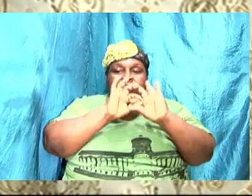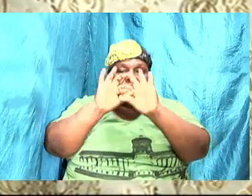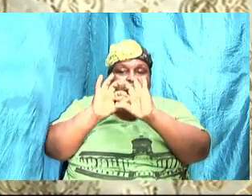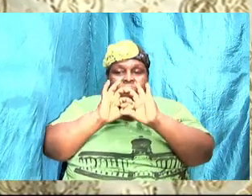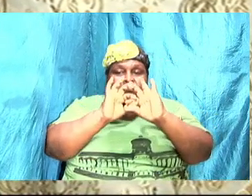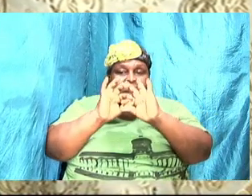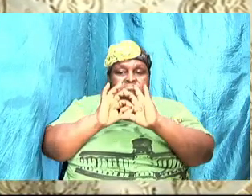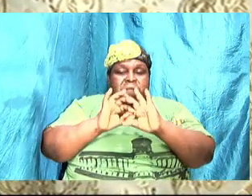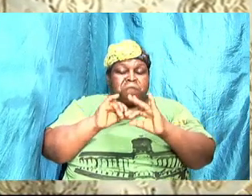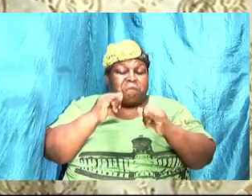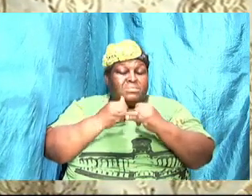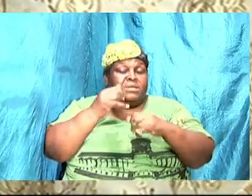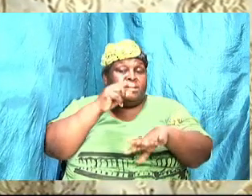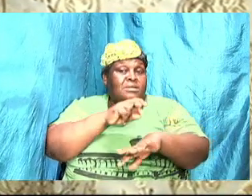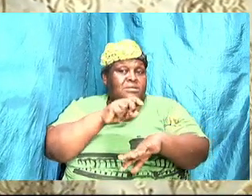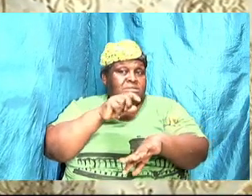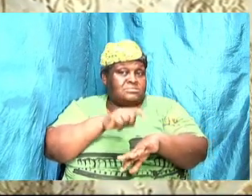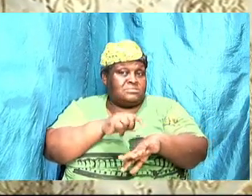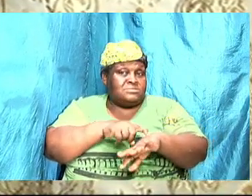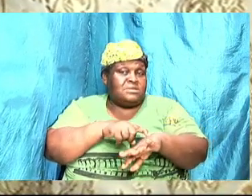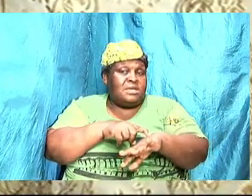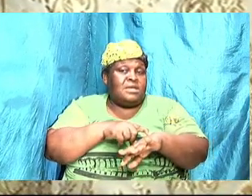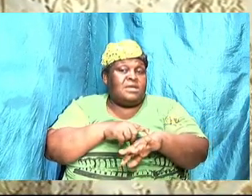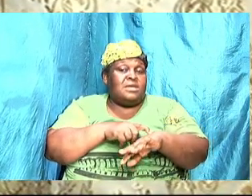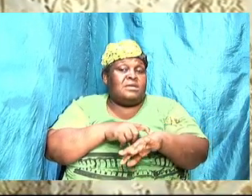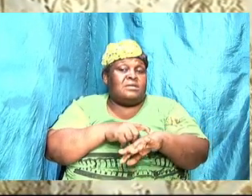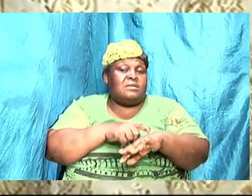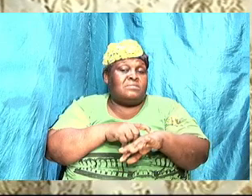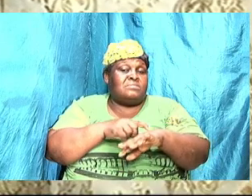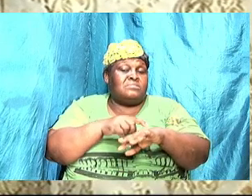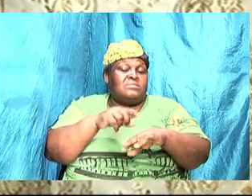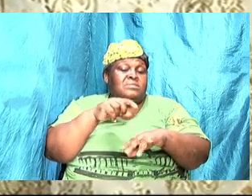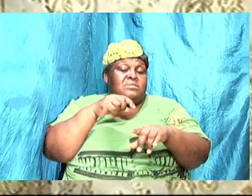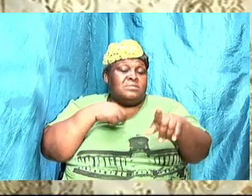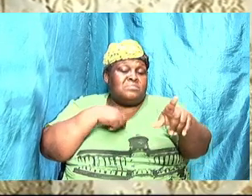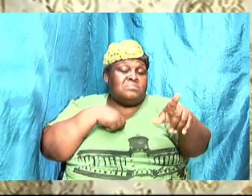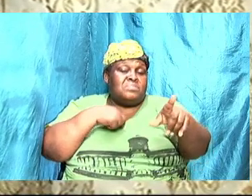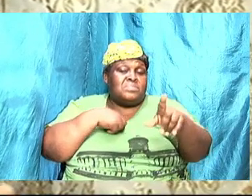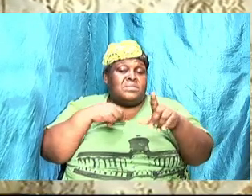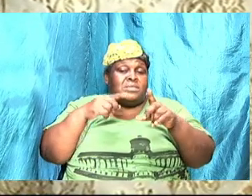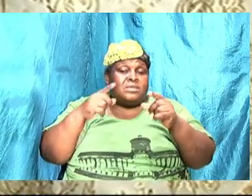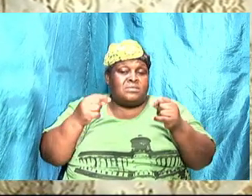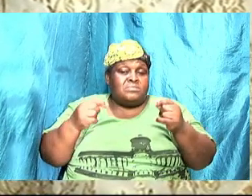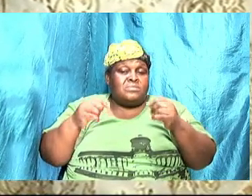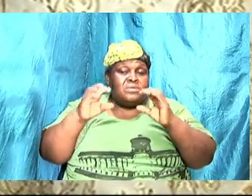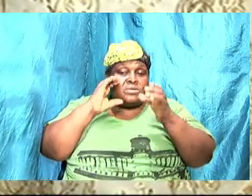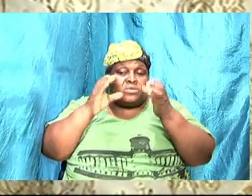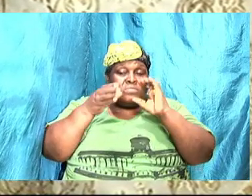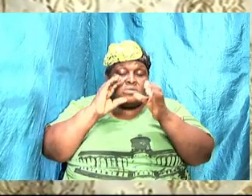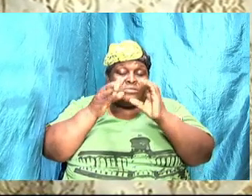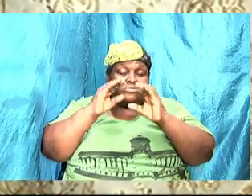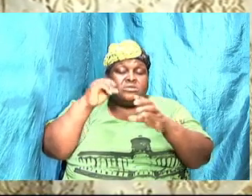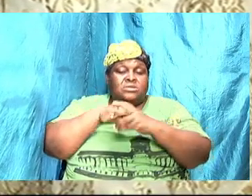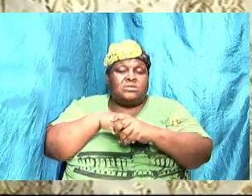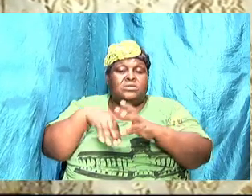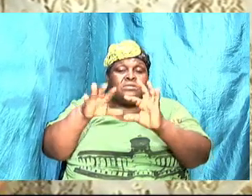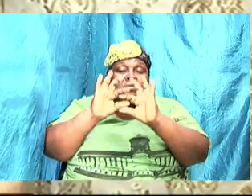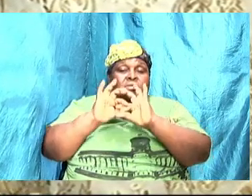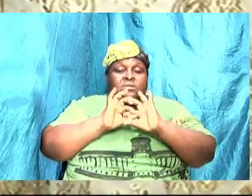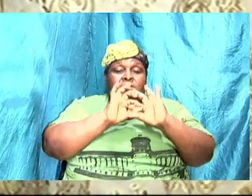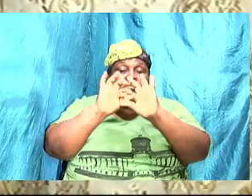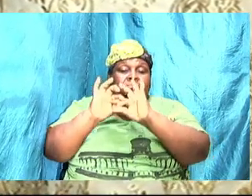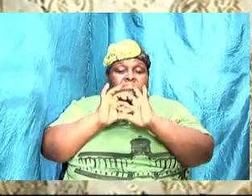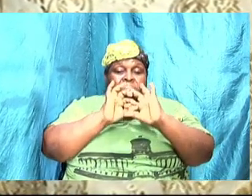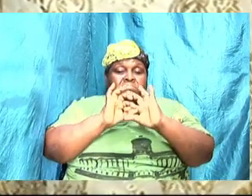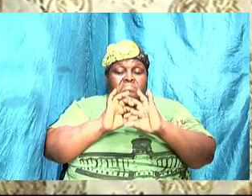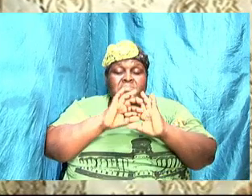sat in for him, I did communication in relationship. And if you remember, we did not get the chance